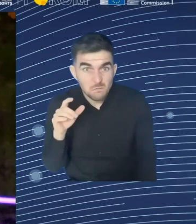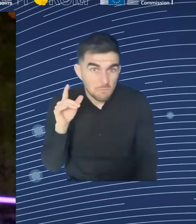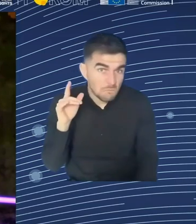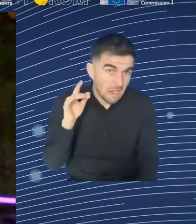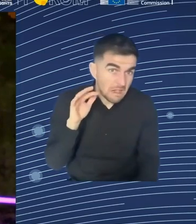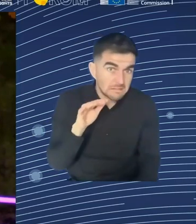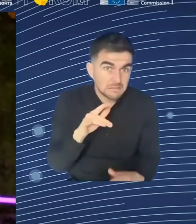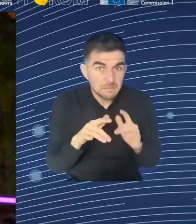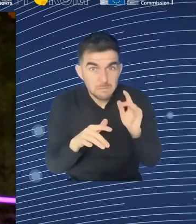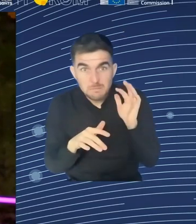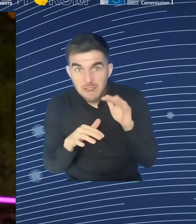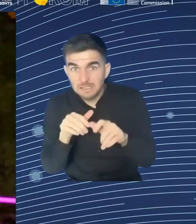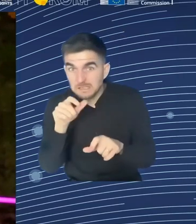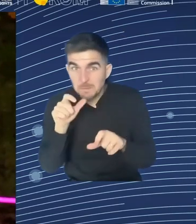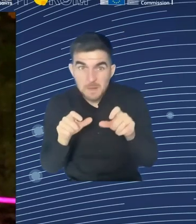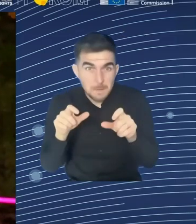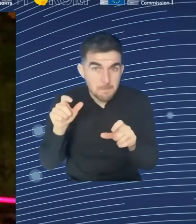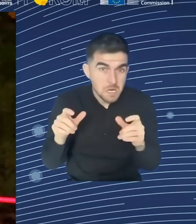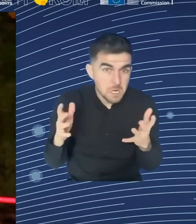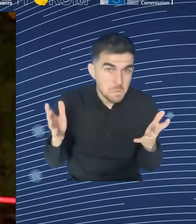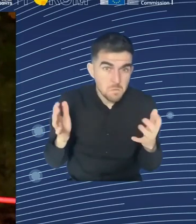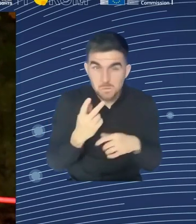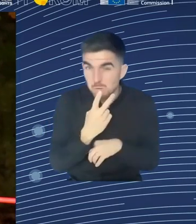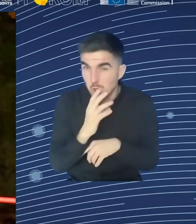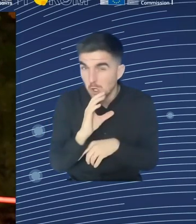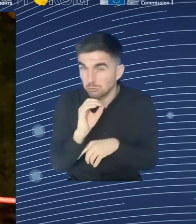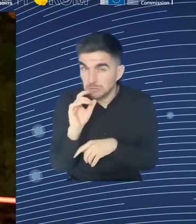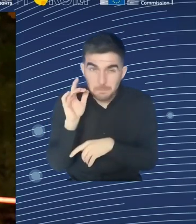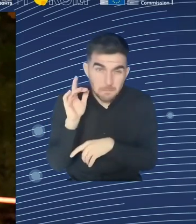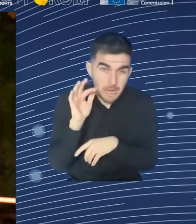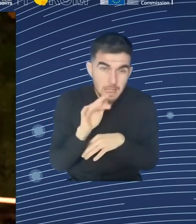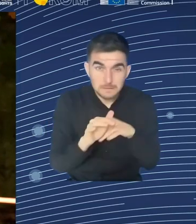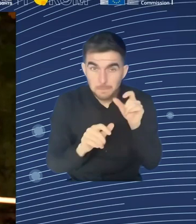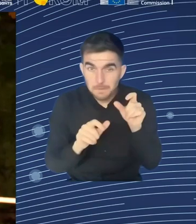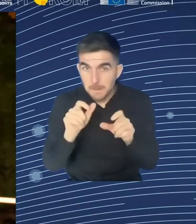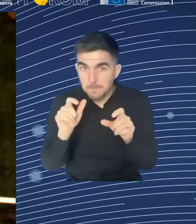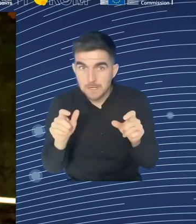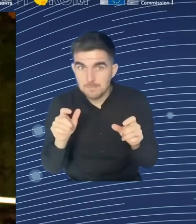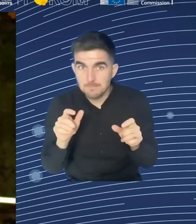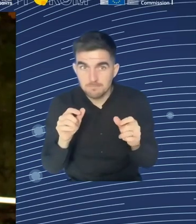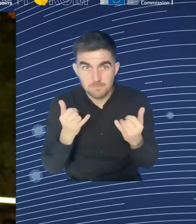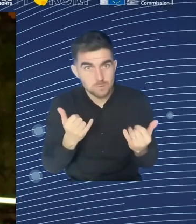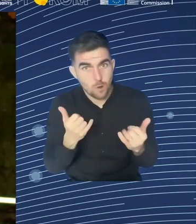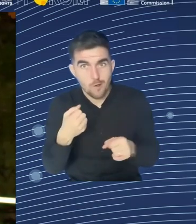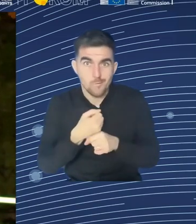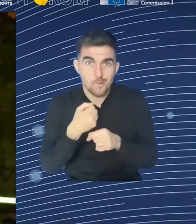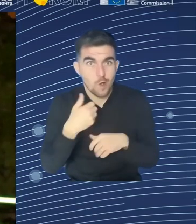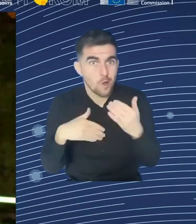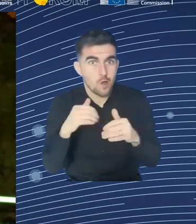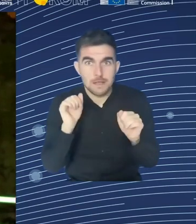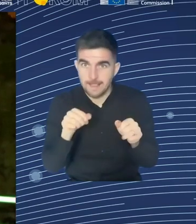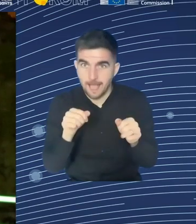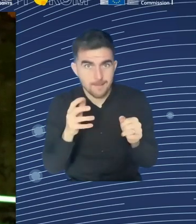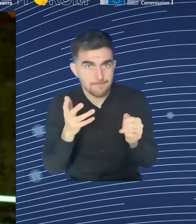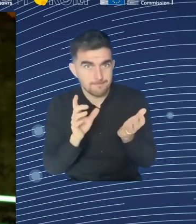everybody up to speed. Maybe there are a few jobs that don't change so much in terms of profile, but all the others have to kind of upskill and reskill.